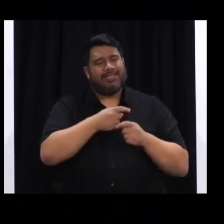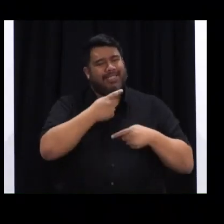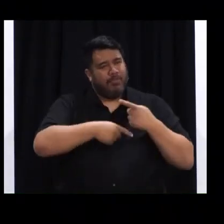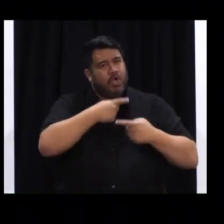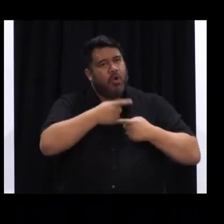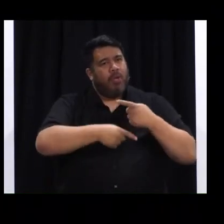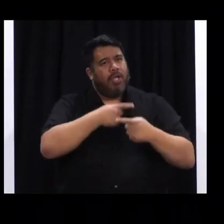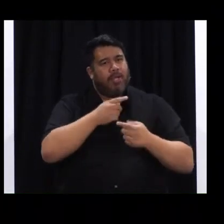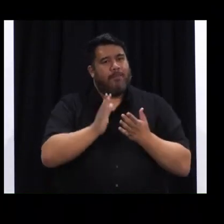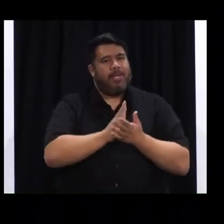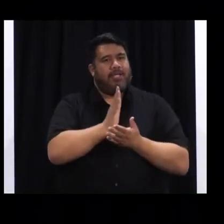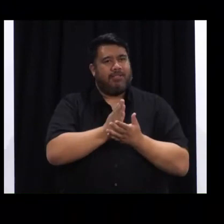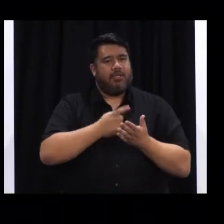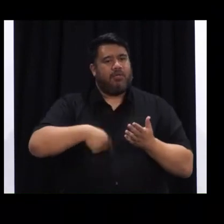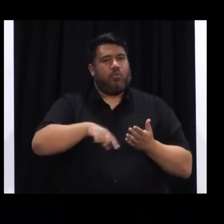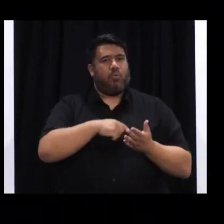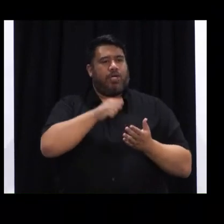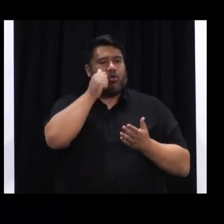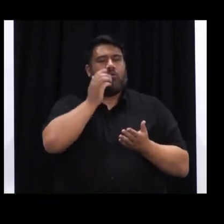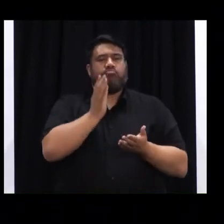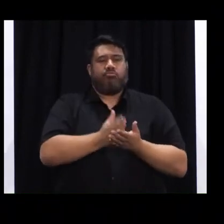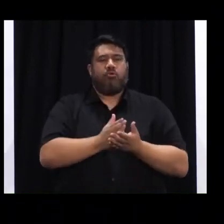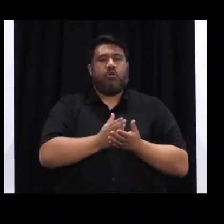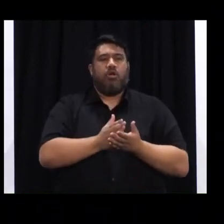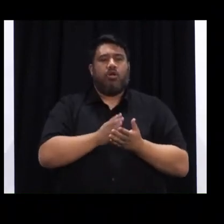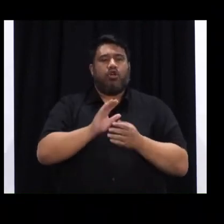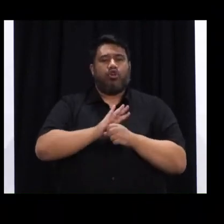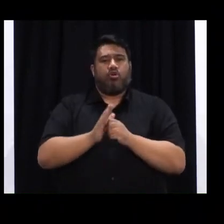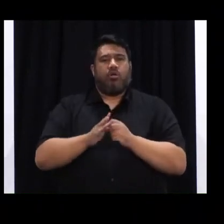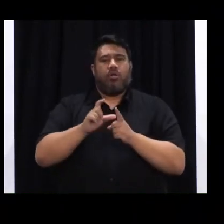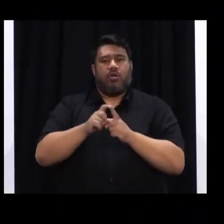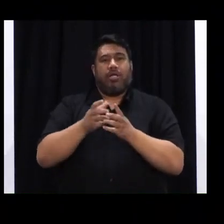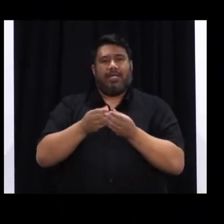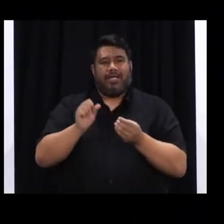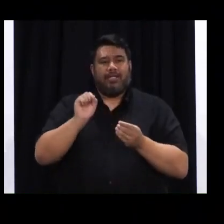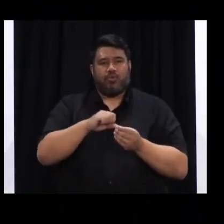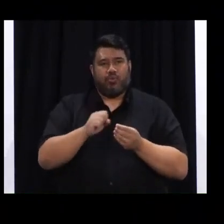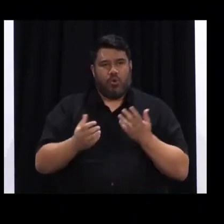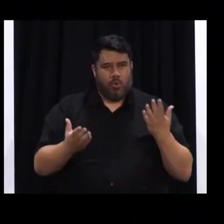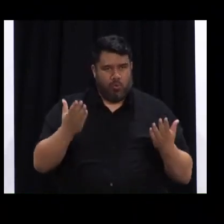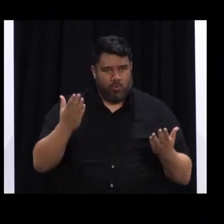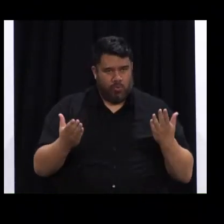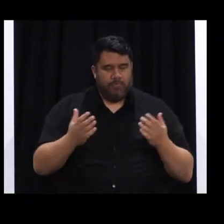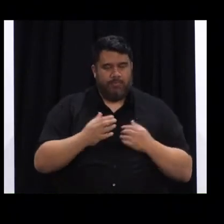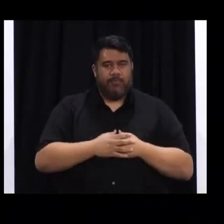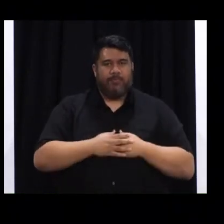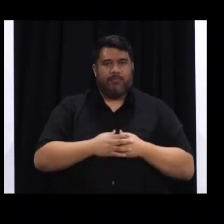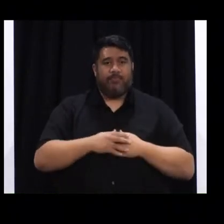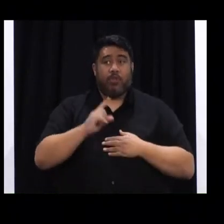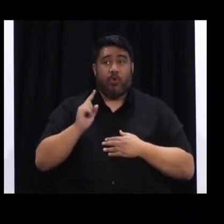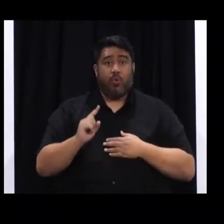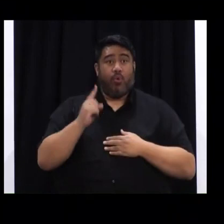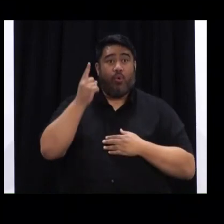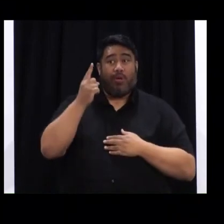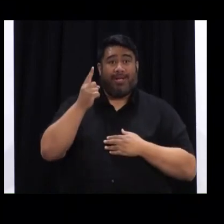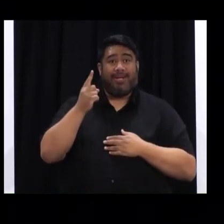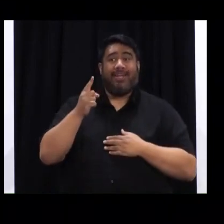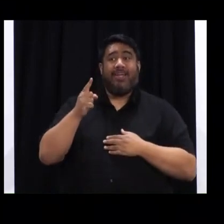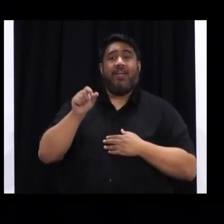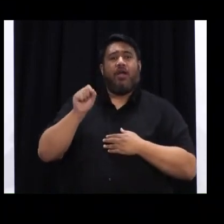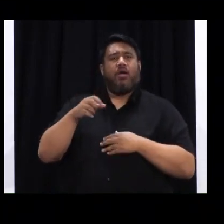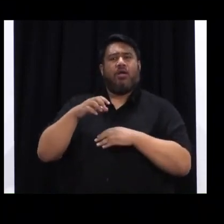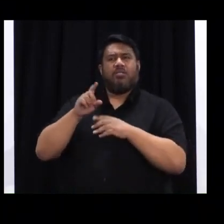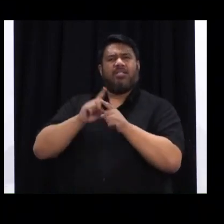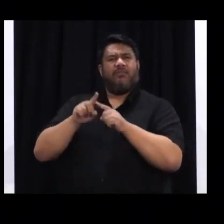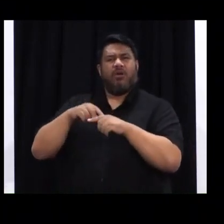As well as 22 pop-up testing centres operating throughout Auckland and numerous primary health care providers, you will hear us